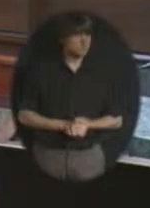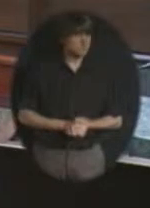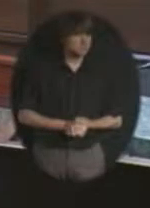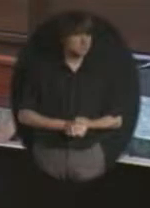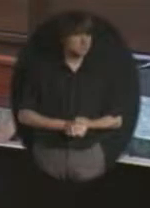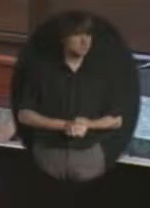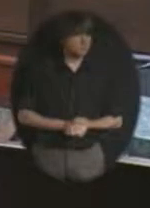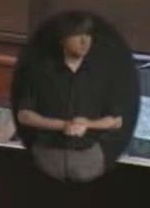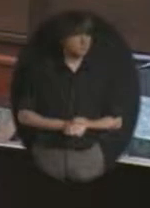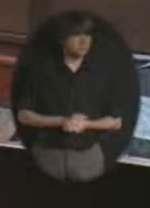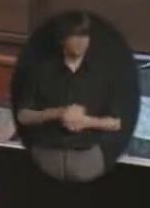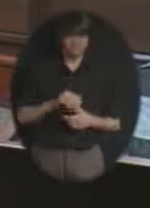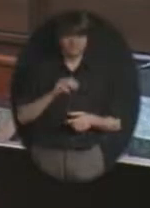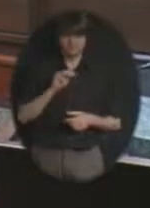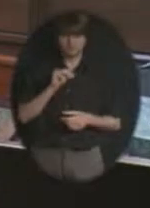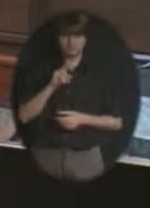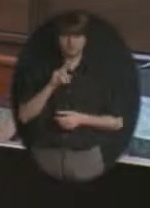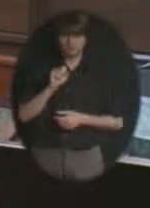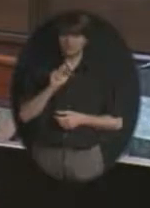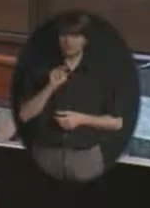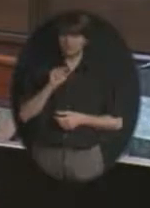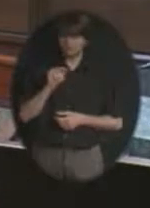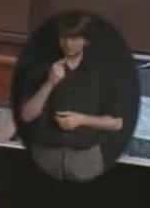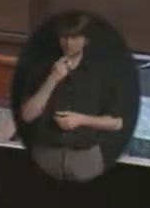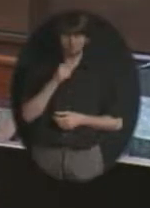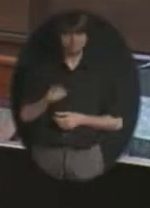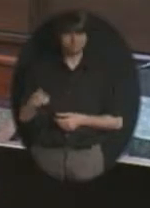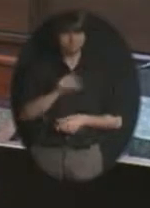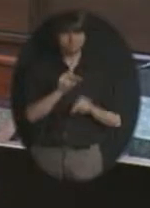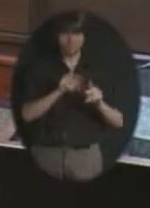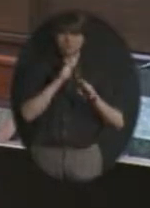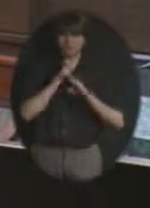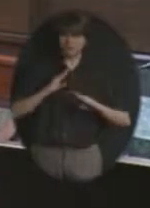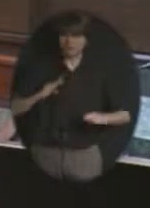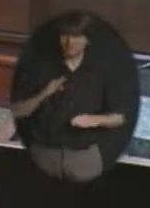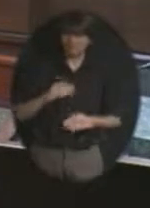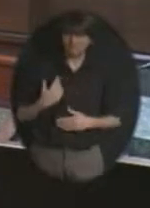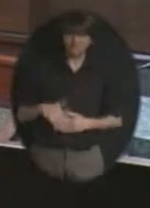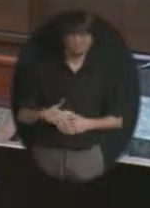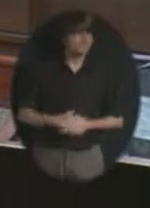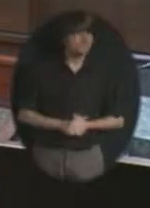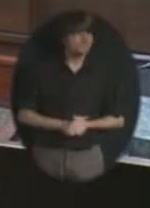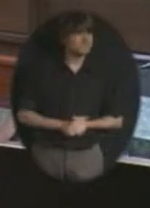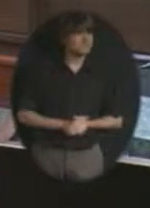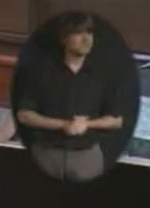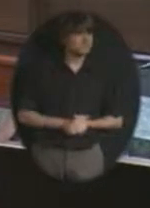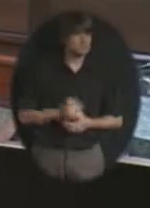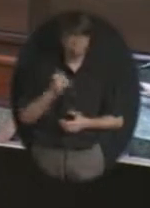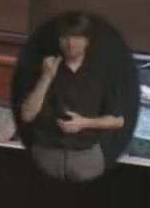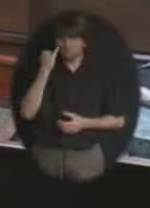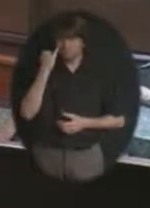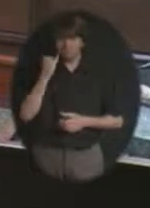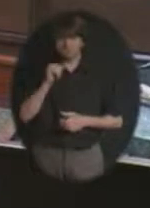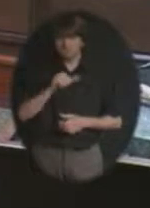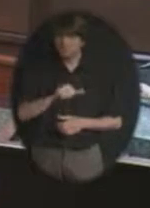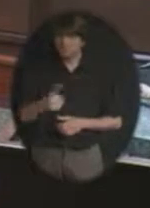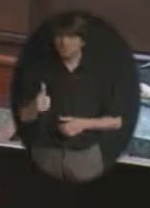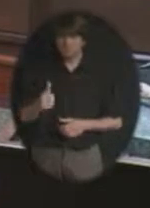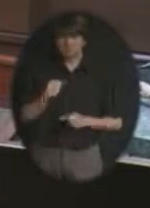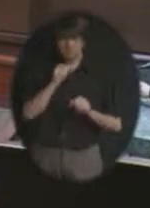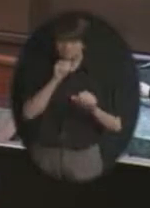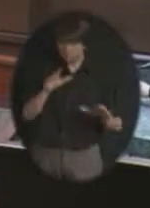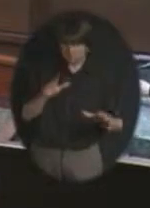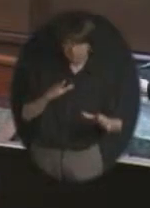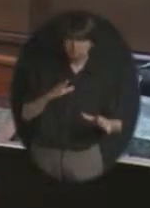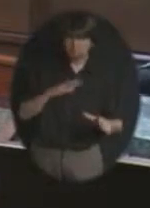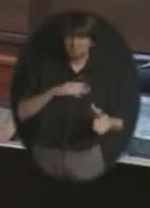These guys are quiet tonight. I thought they'd have a lot more to say. Okay, well, if that's, if we don't have anything else, then I think we can move on with our agenda before